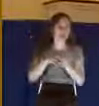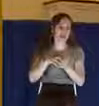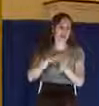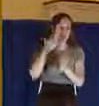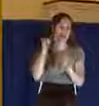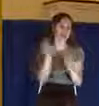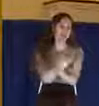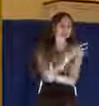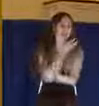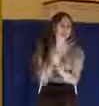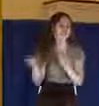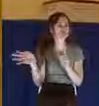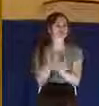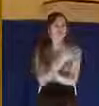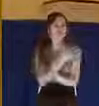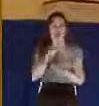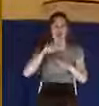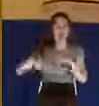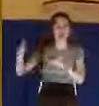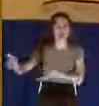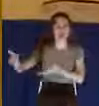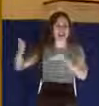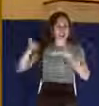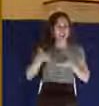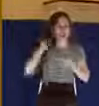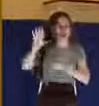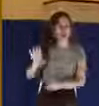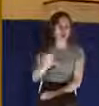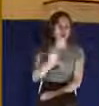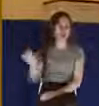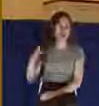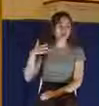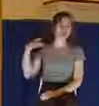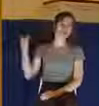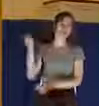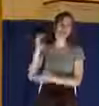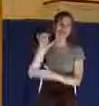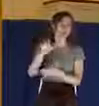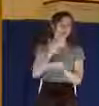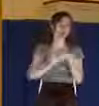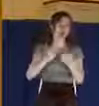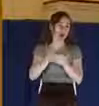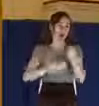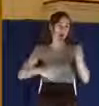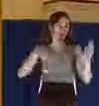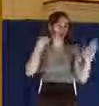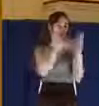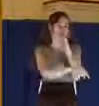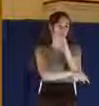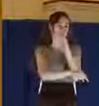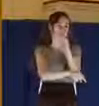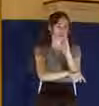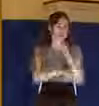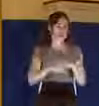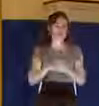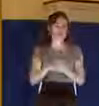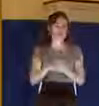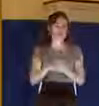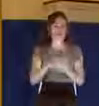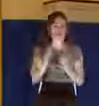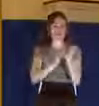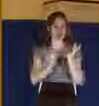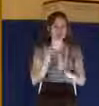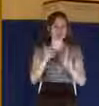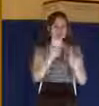weak to bear his own cross. That was part of the execution that the criminal, in this case, of course, Jesus